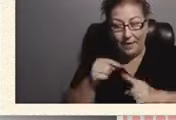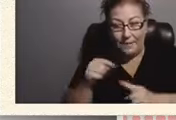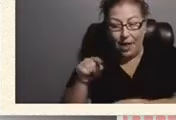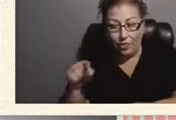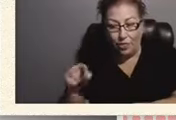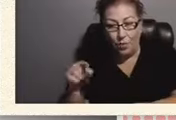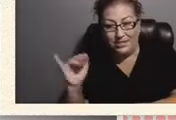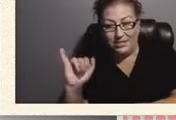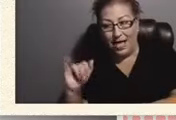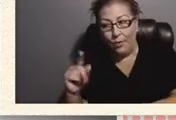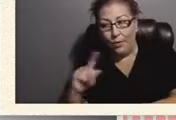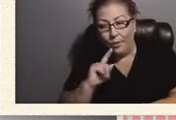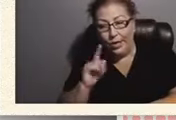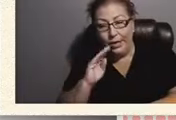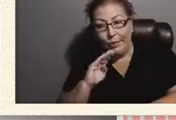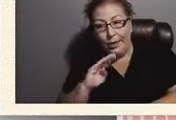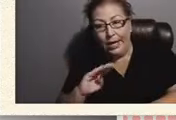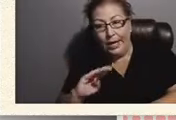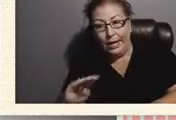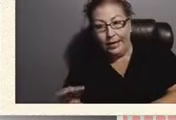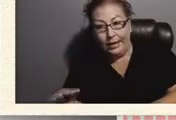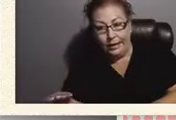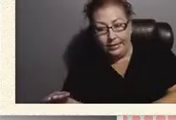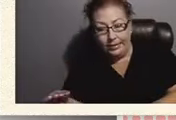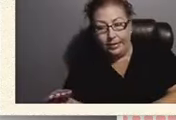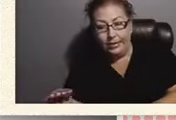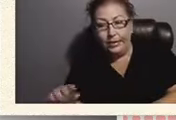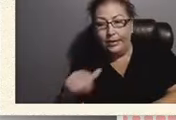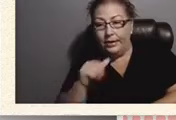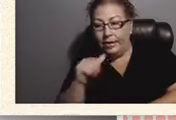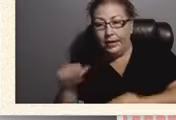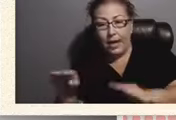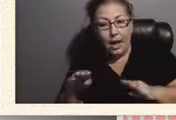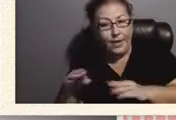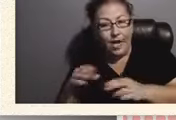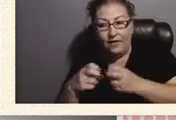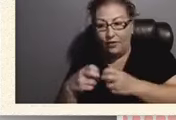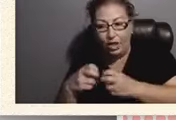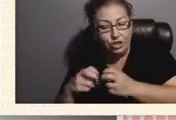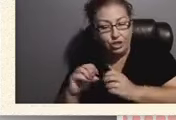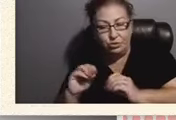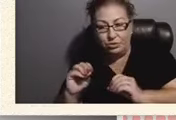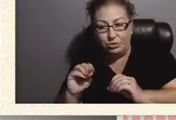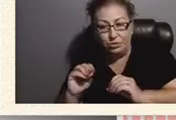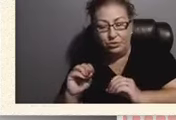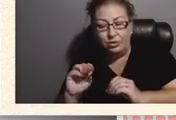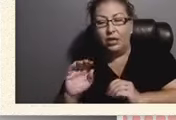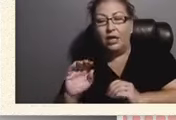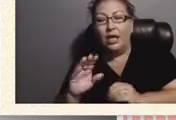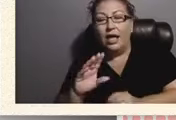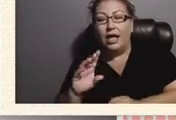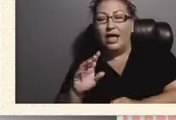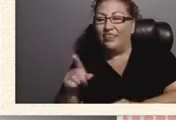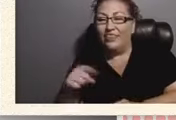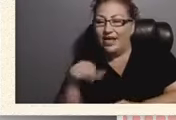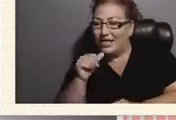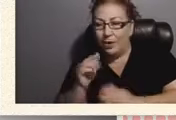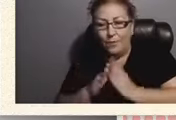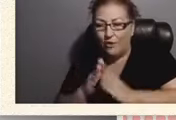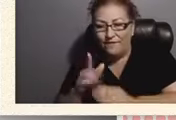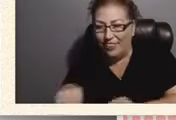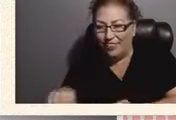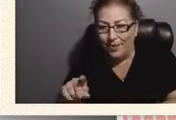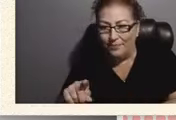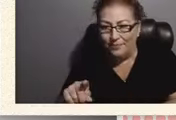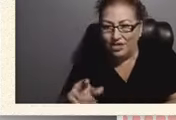quiet non-behavioral issues and they didn't motivate them you know what i mean they just kind of stuck them in the